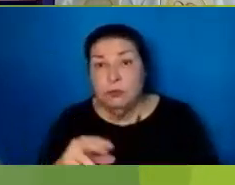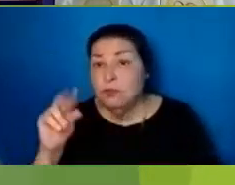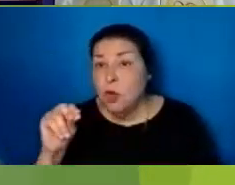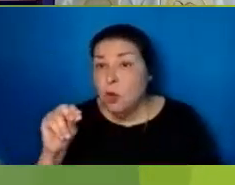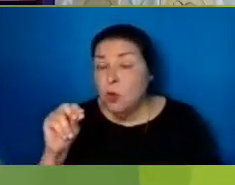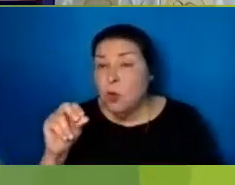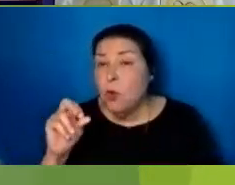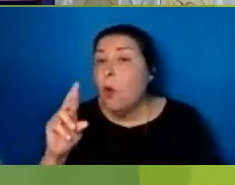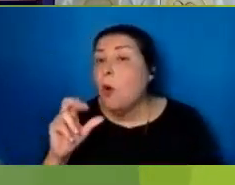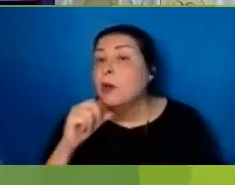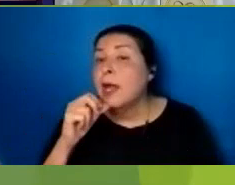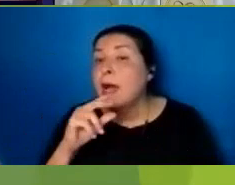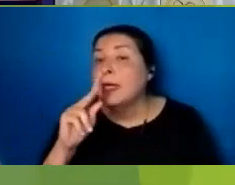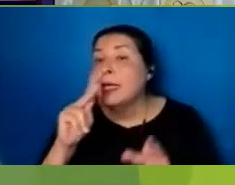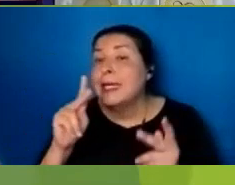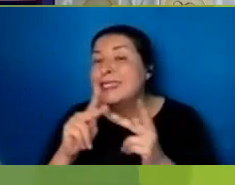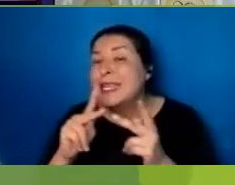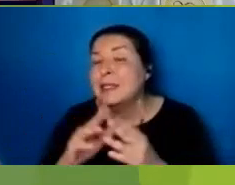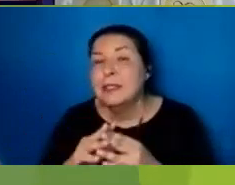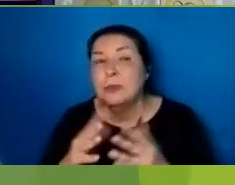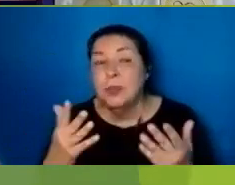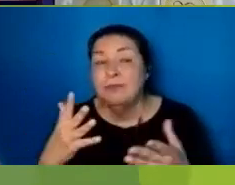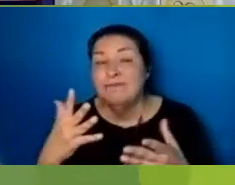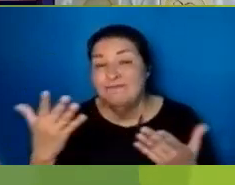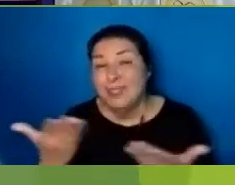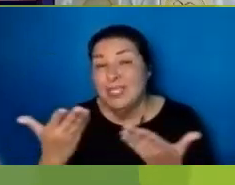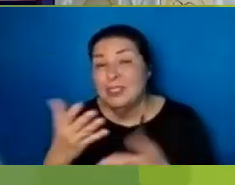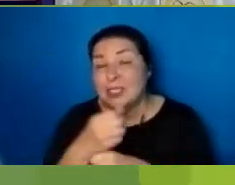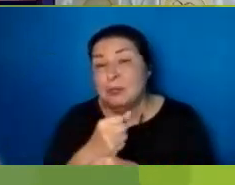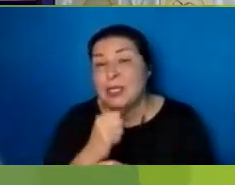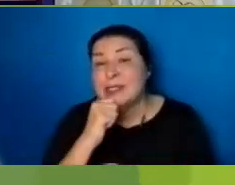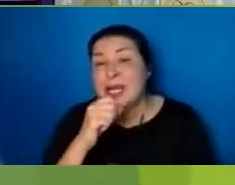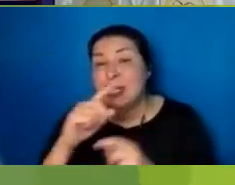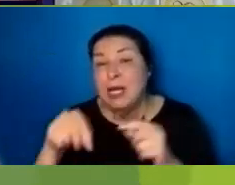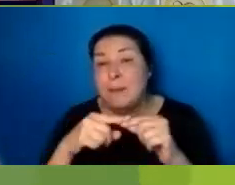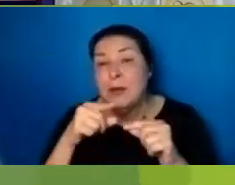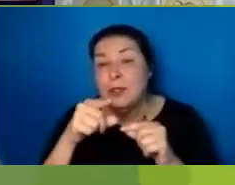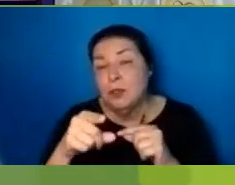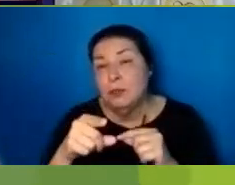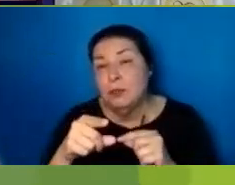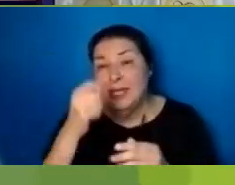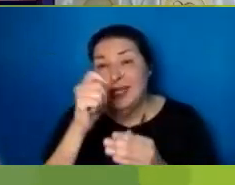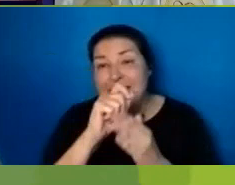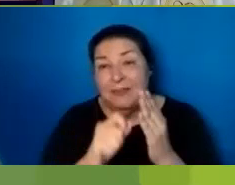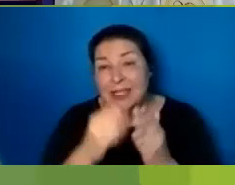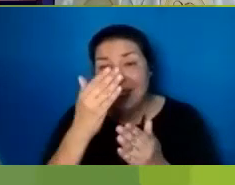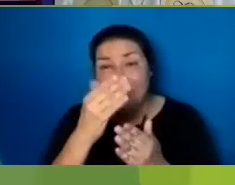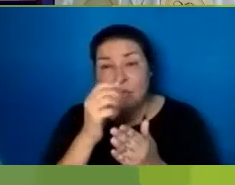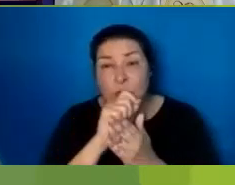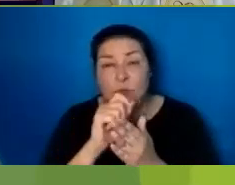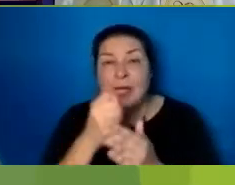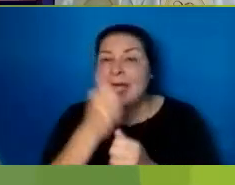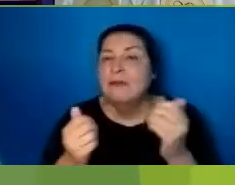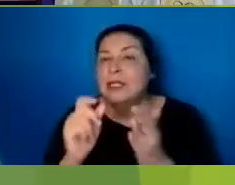Well here's A summary It's not About you Everything Written About me Everything Written